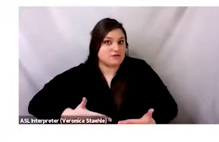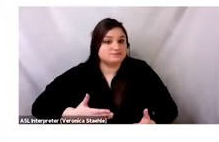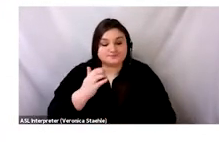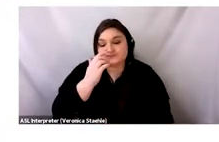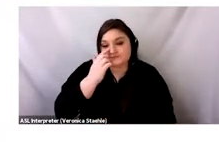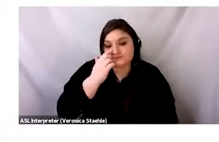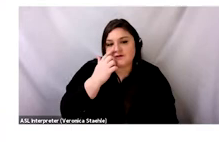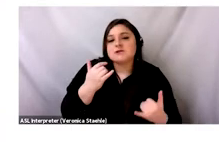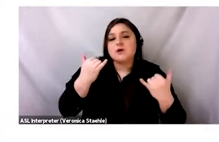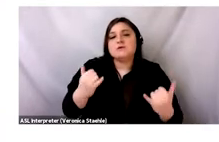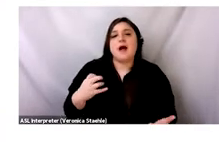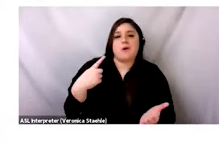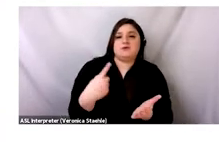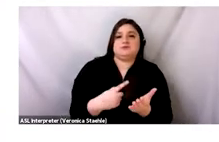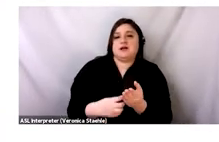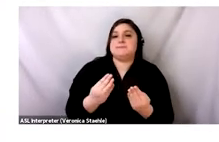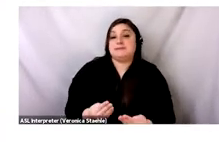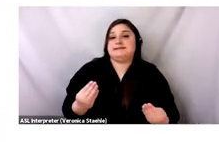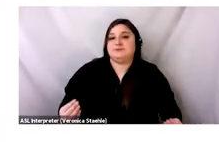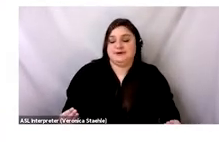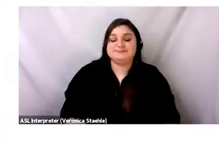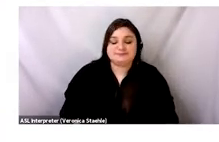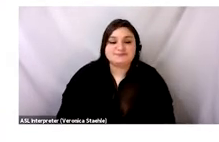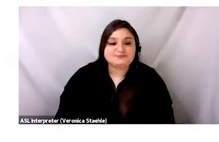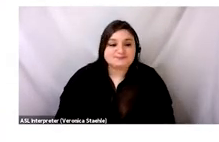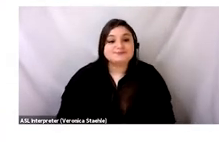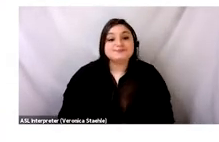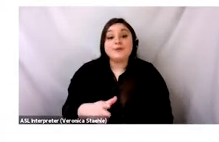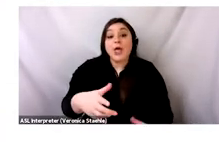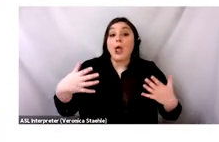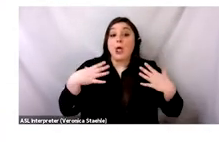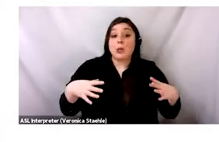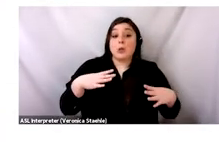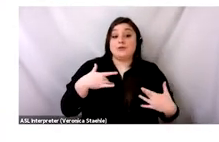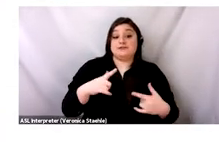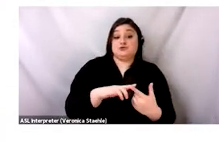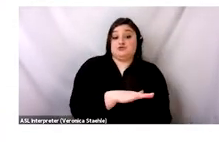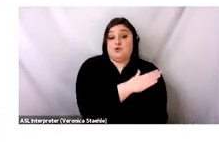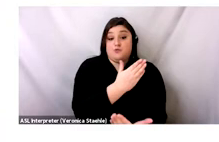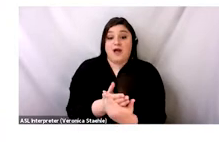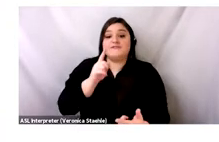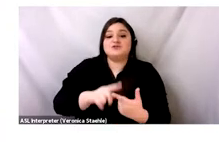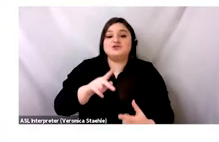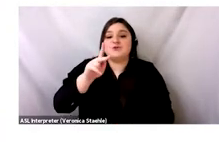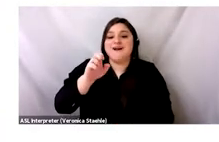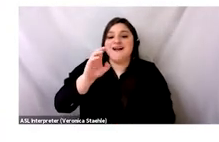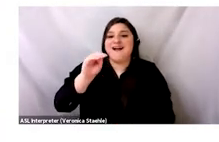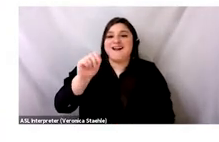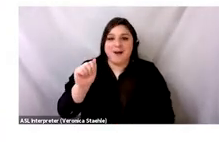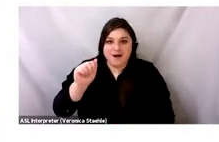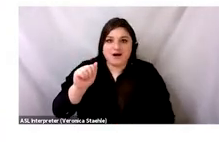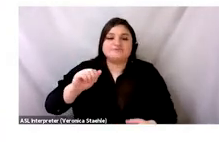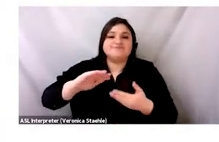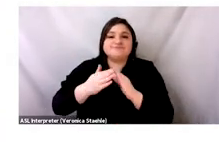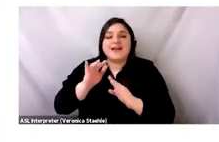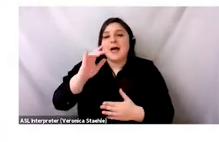All right. So now I will talk a little bit about the flow of material. So clothing comes in bales to the port of Tema, which is about